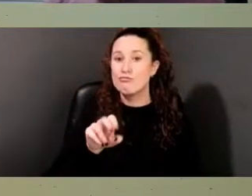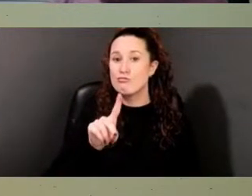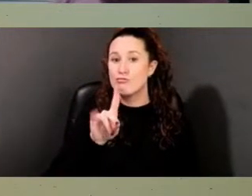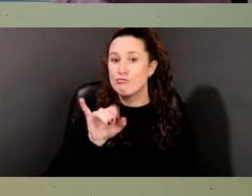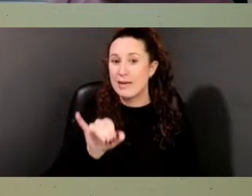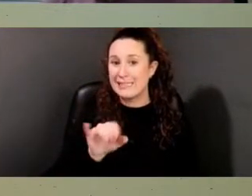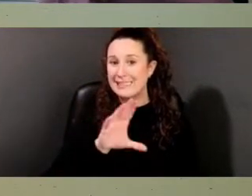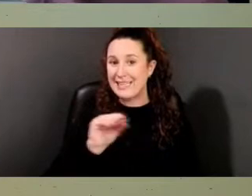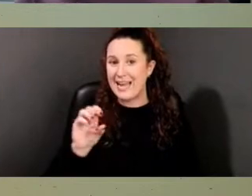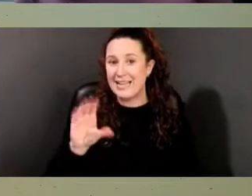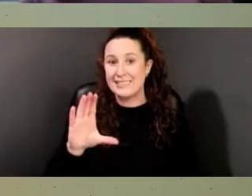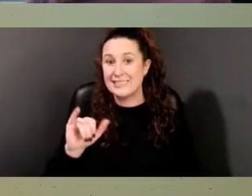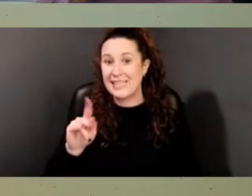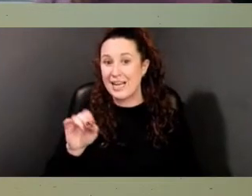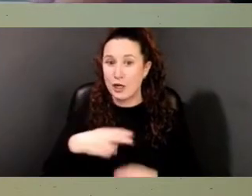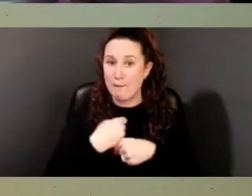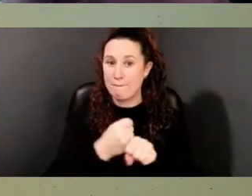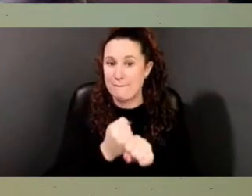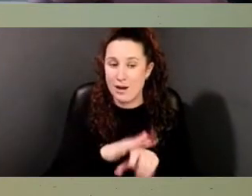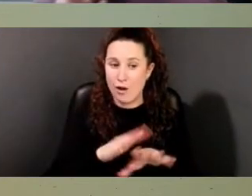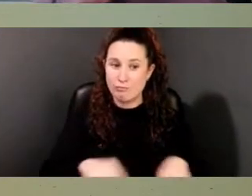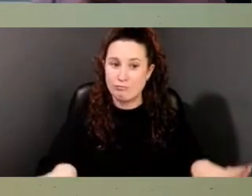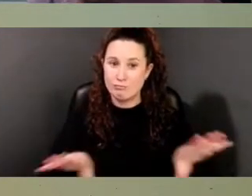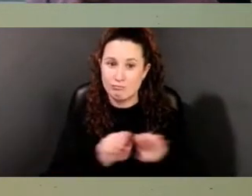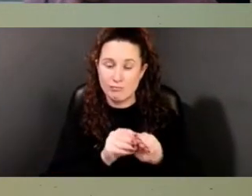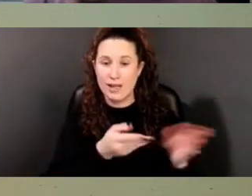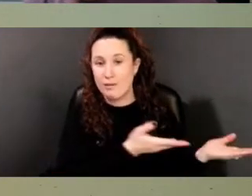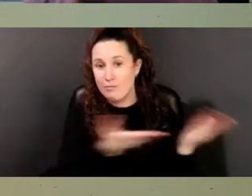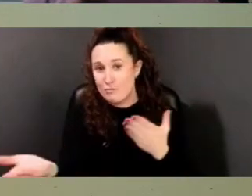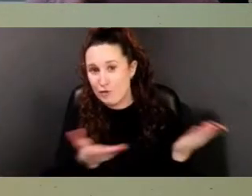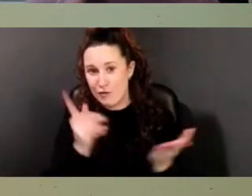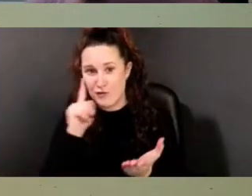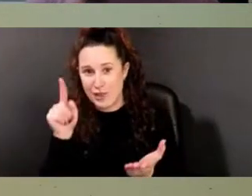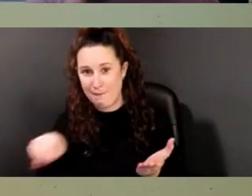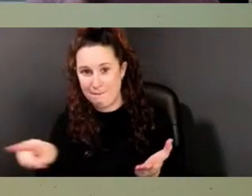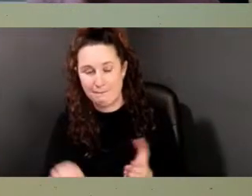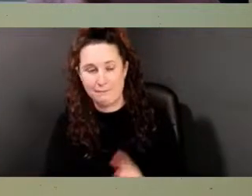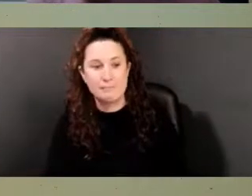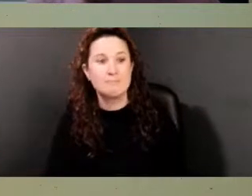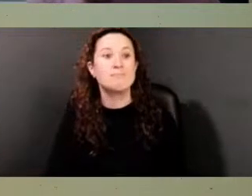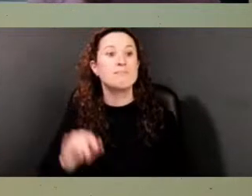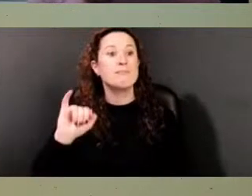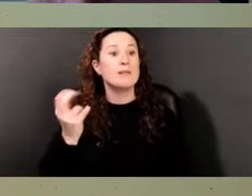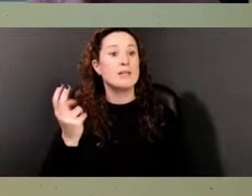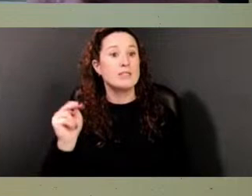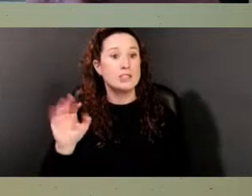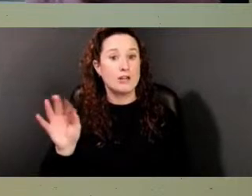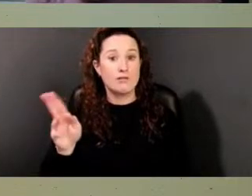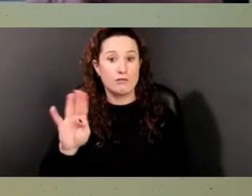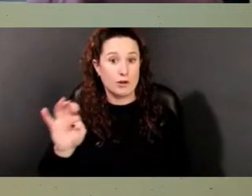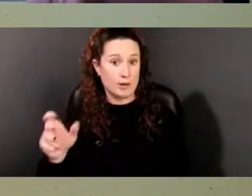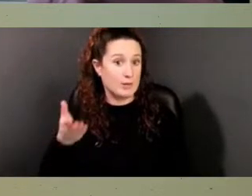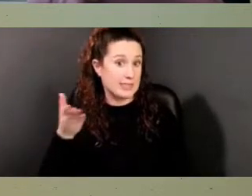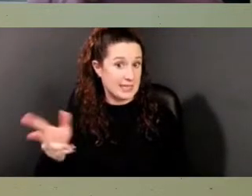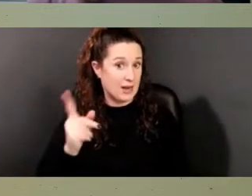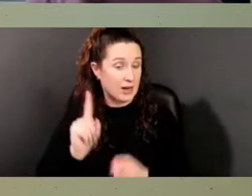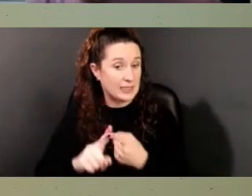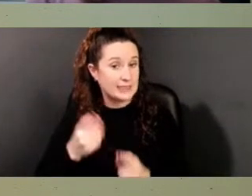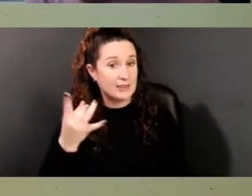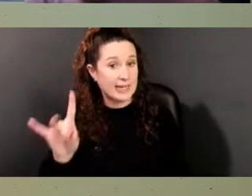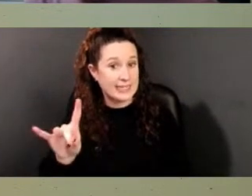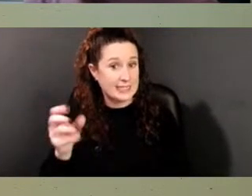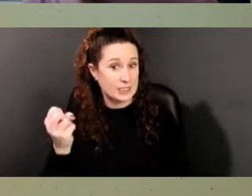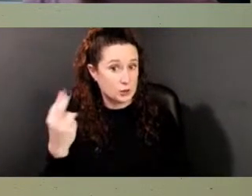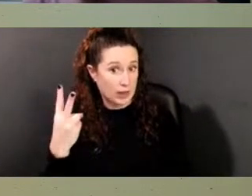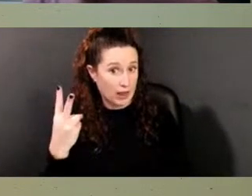After that, the two brothers had different leases. John Furby was a tenant of the Dickinson's until 1812. He died a